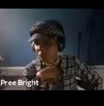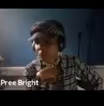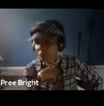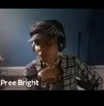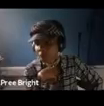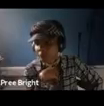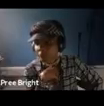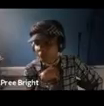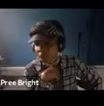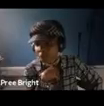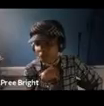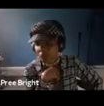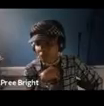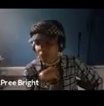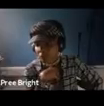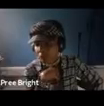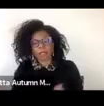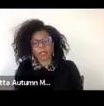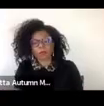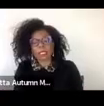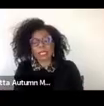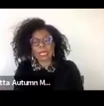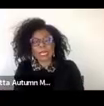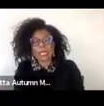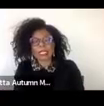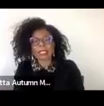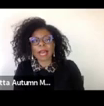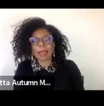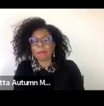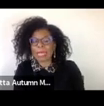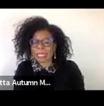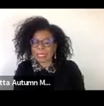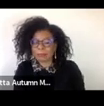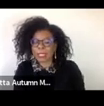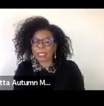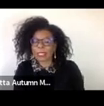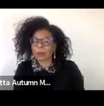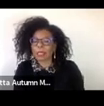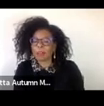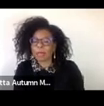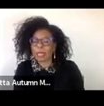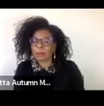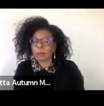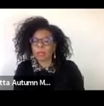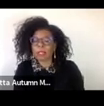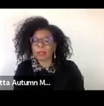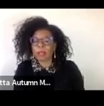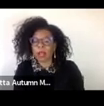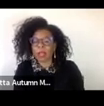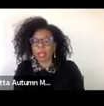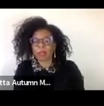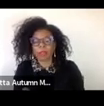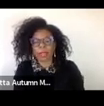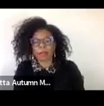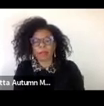imagine a future right for ourselves it's really that does not abandon the places that we have been but brings them